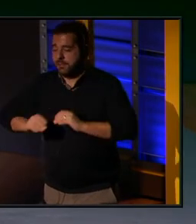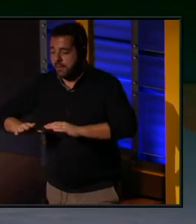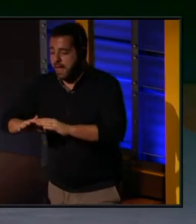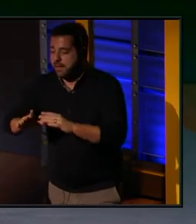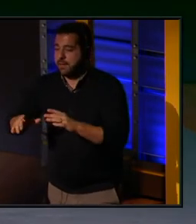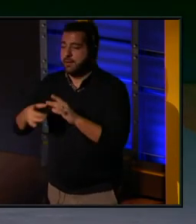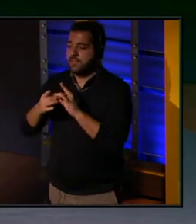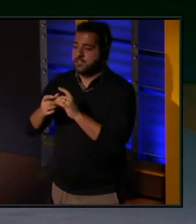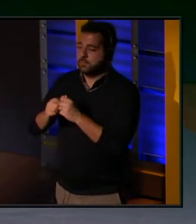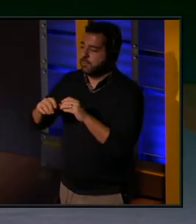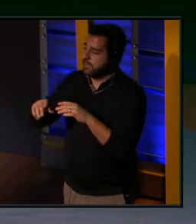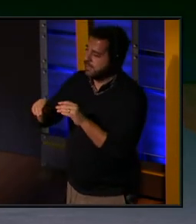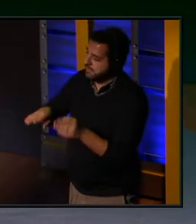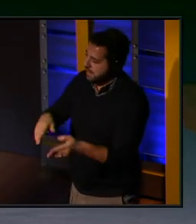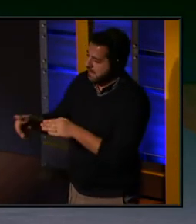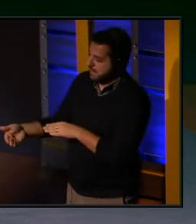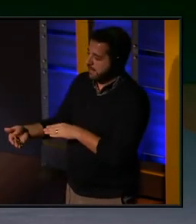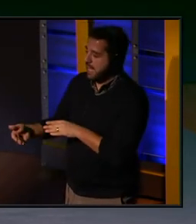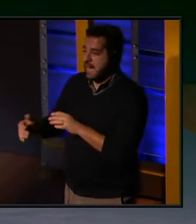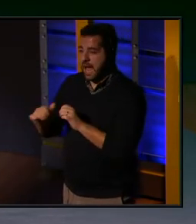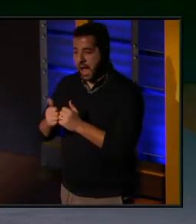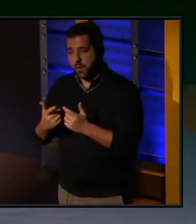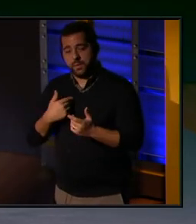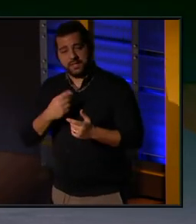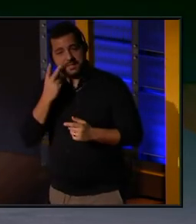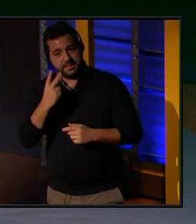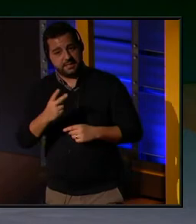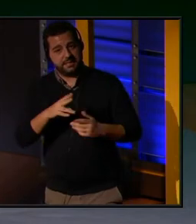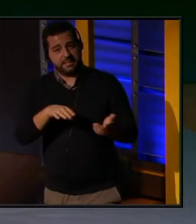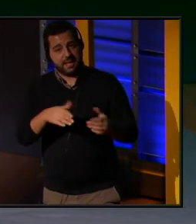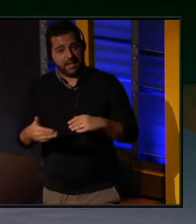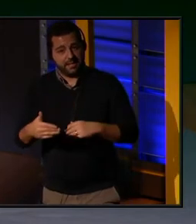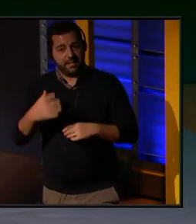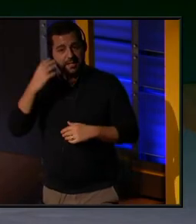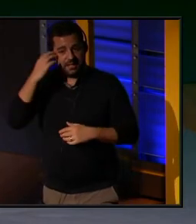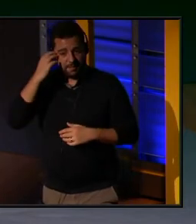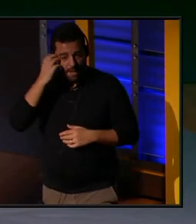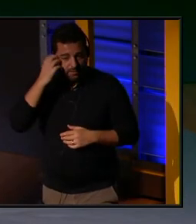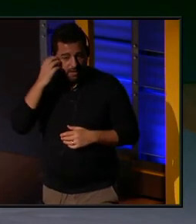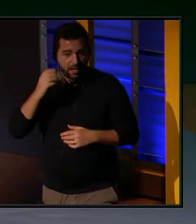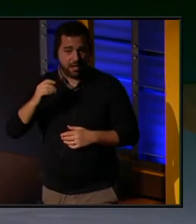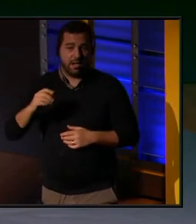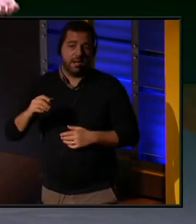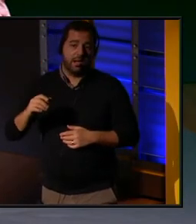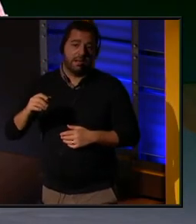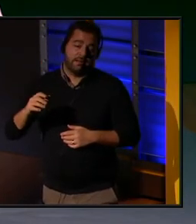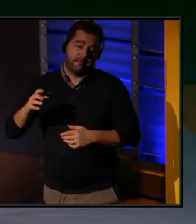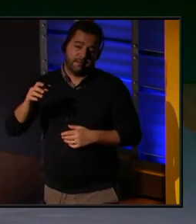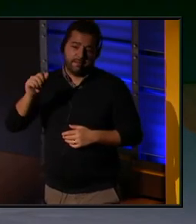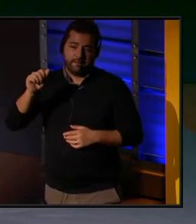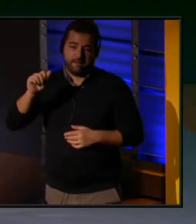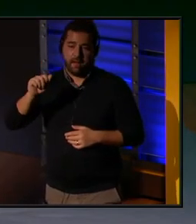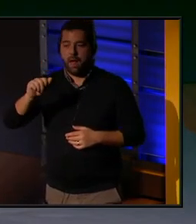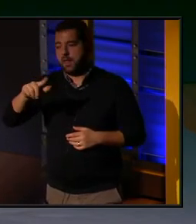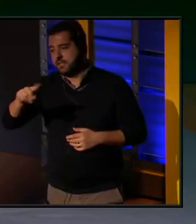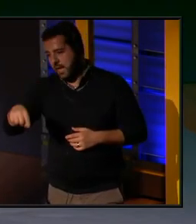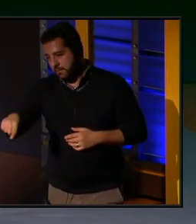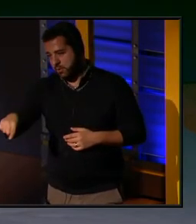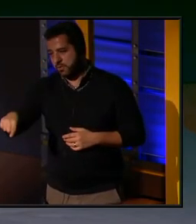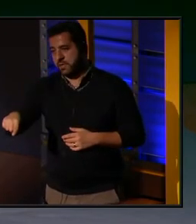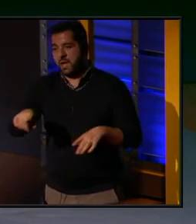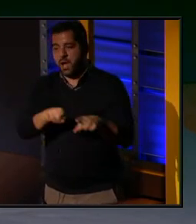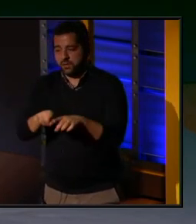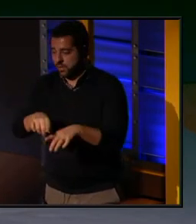also how we perceive the world, so dementia, Alzheimer's, and these. So I was doing a lot of stories on that. And then I was also working a lot with